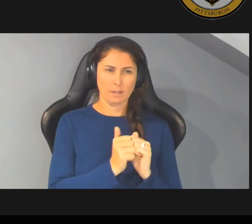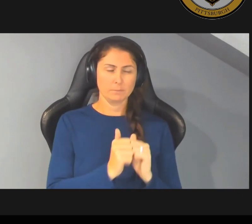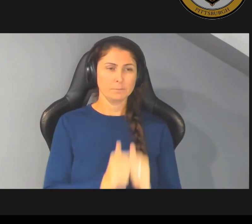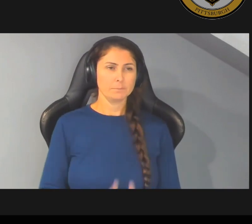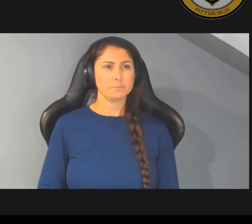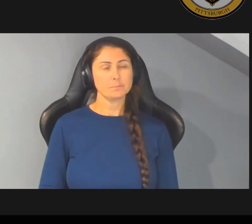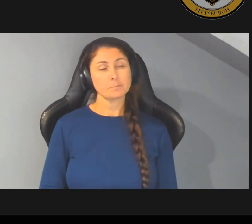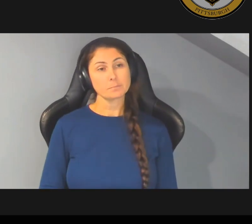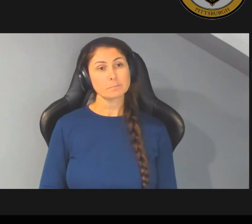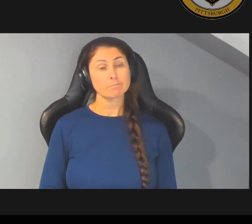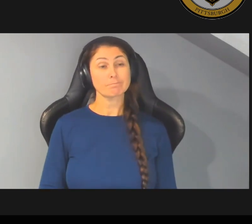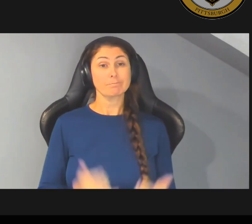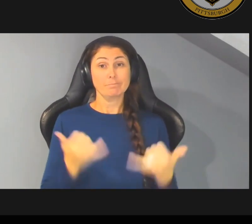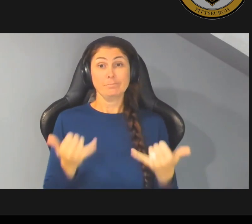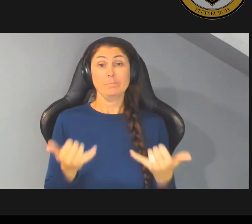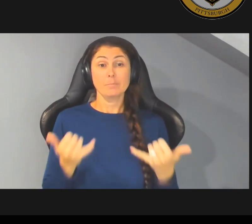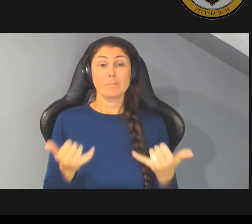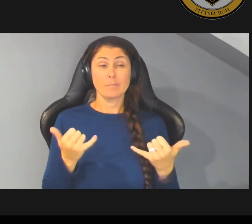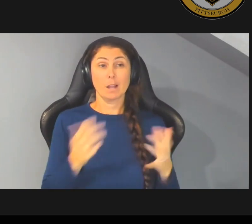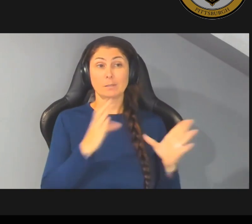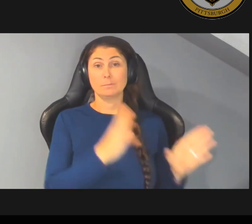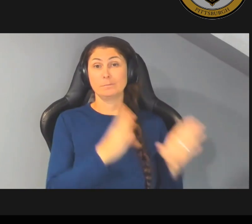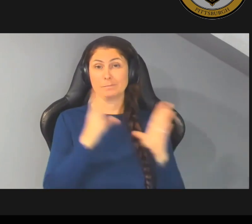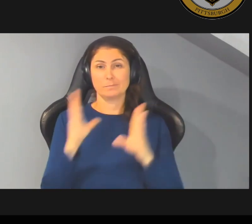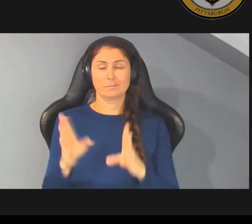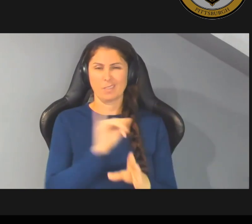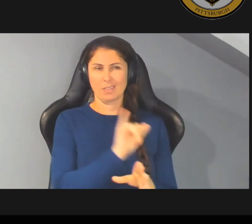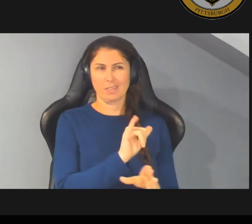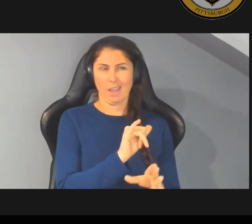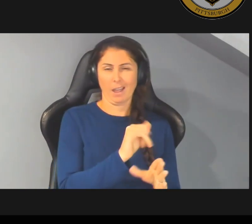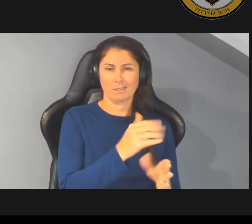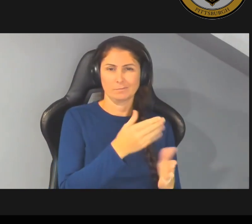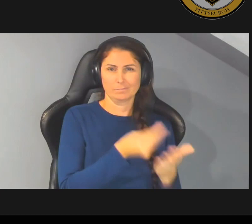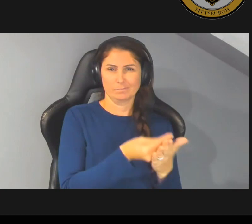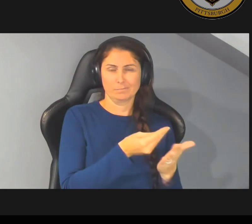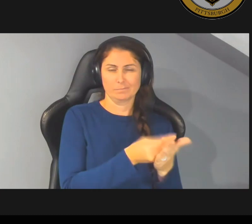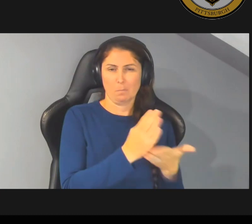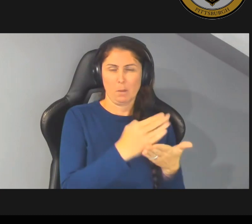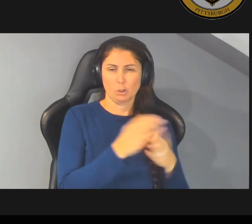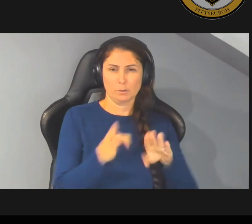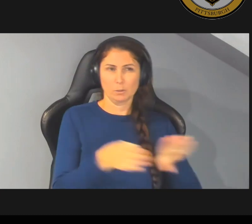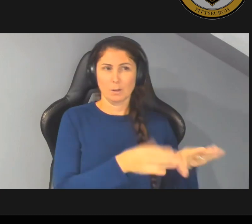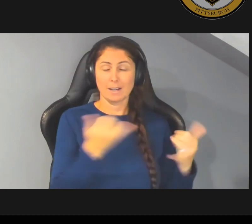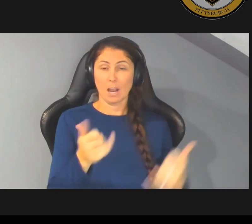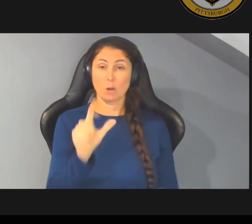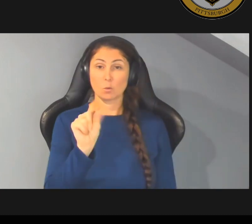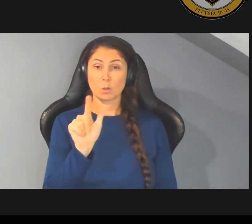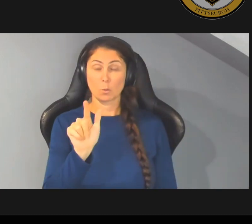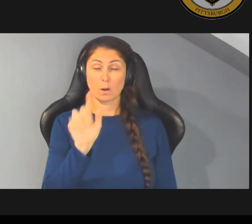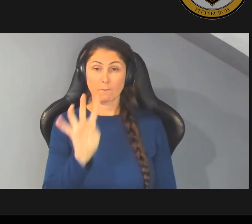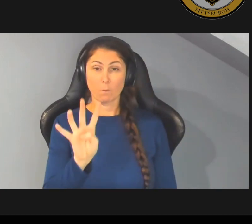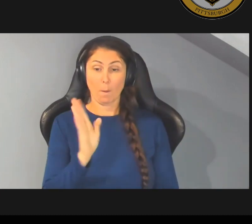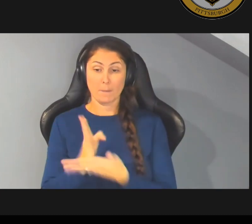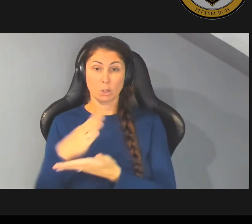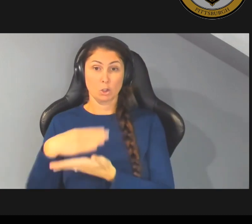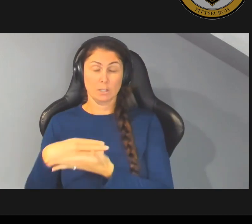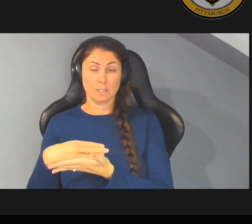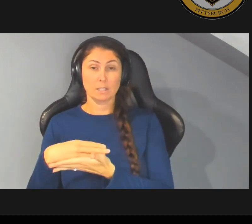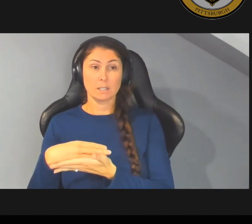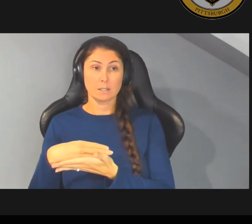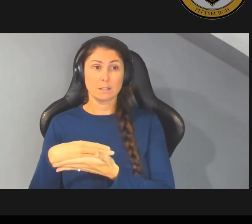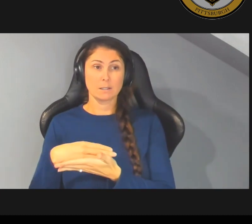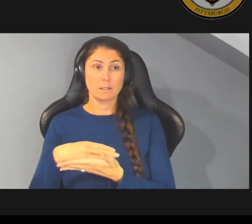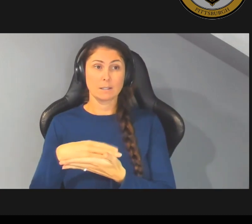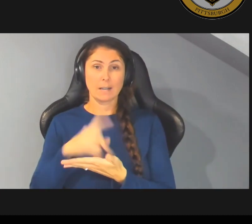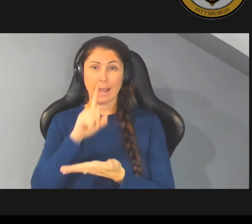so now um moving on from the capital budget i wanted to briefly touch on how the 2024 budget is addressing